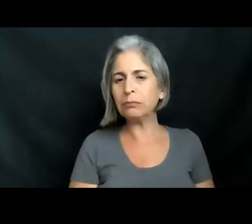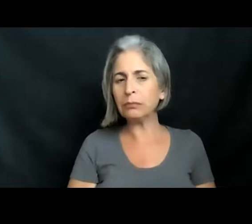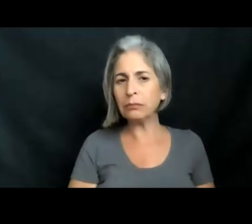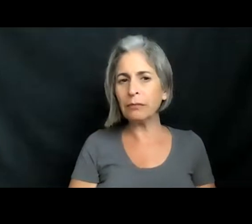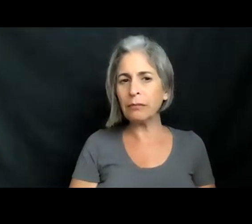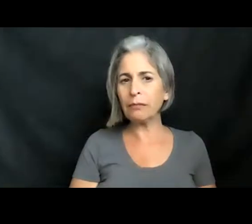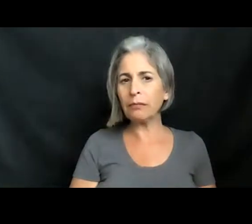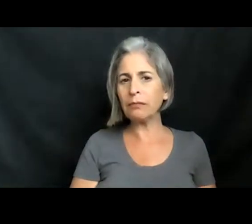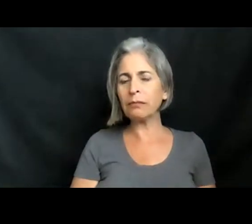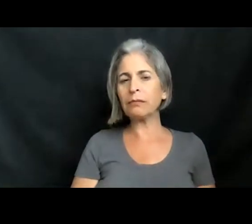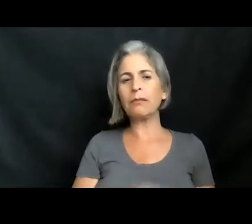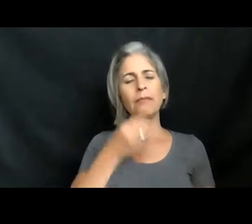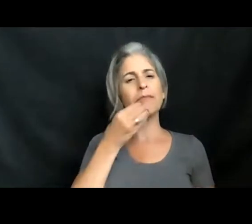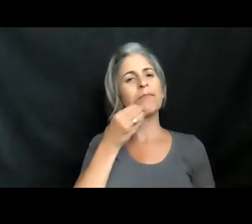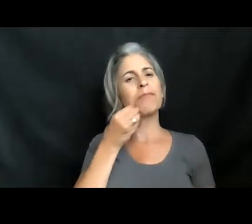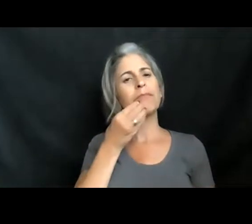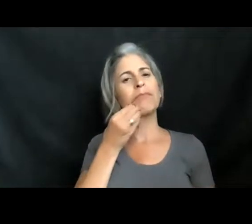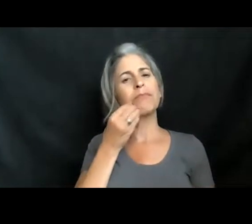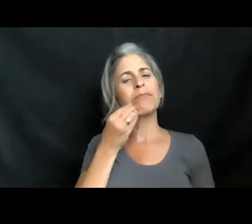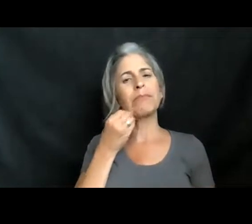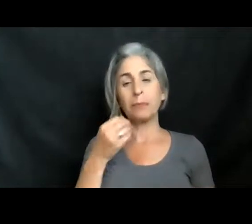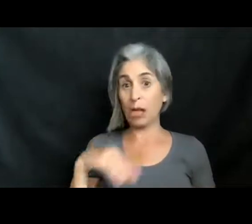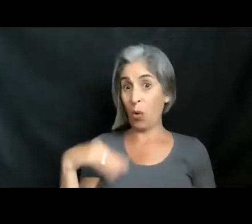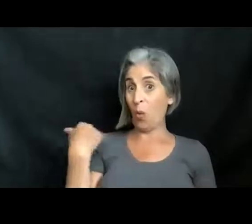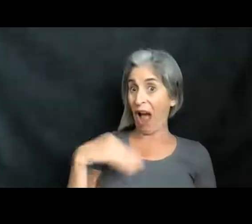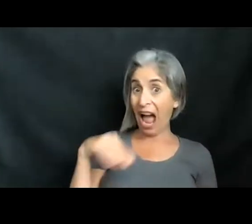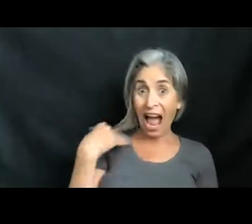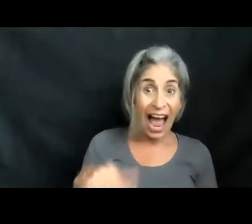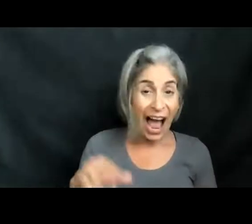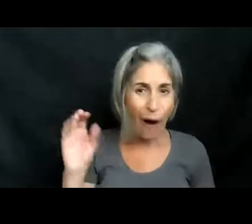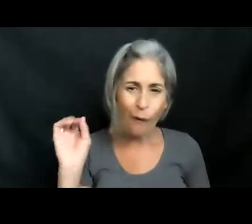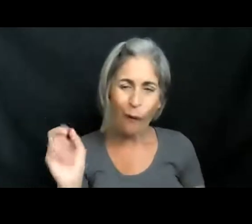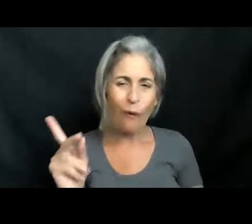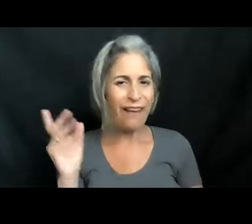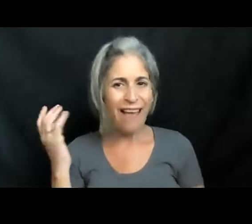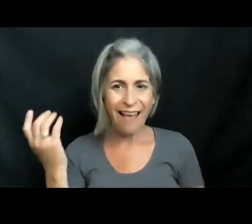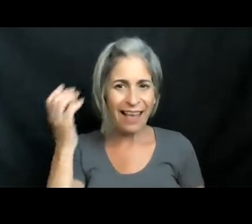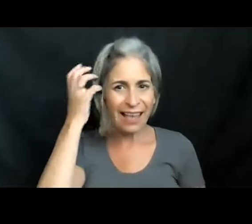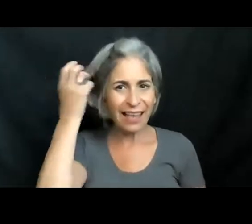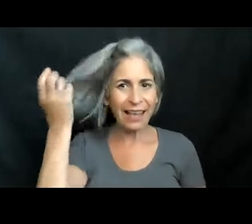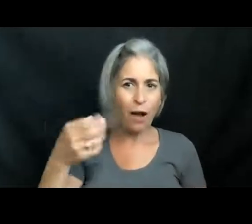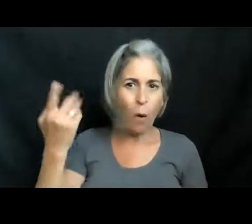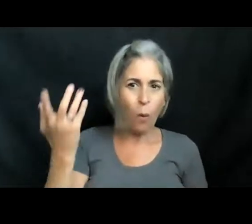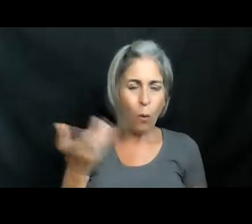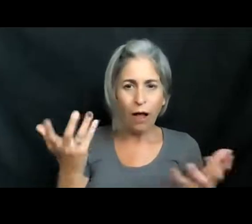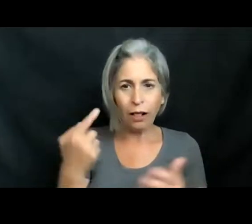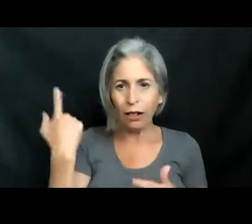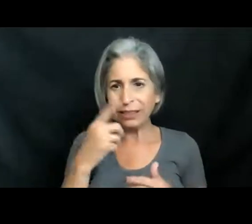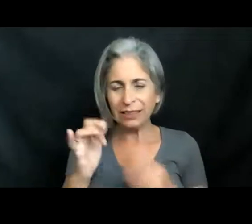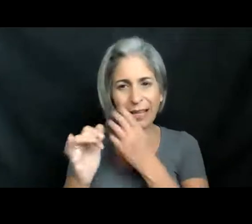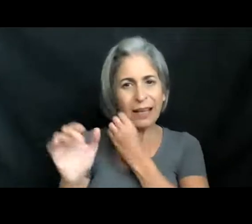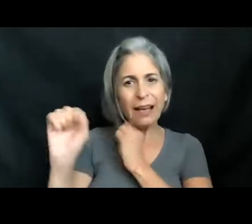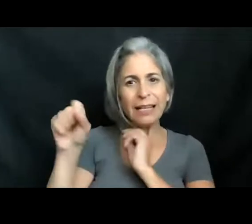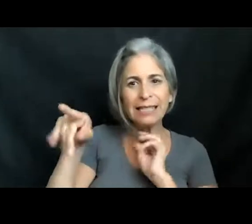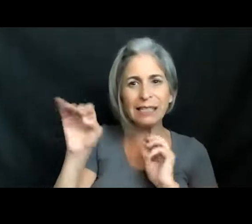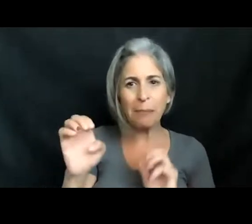a bit of goo. Oh, wow. Okay. So there is what looks like a spine in his stomach,